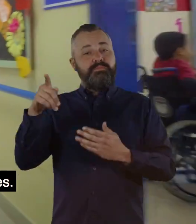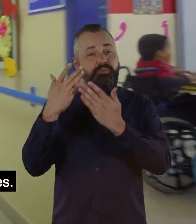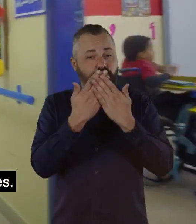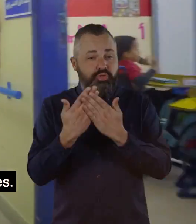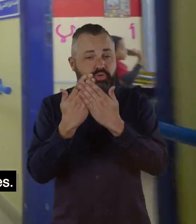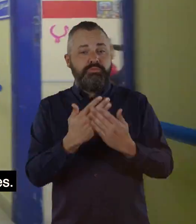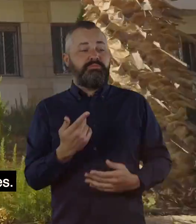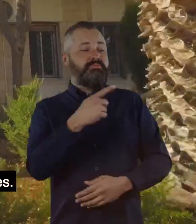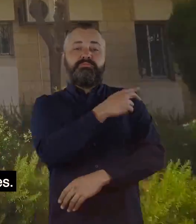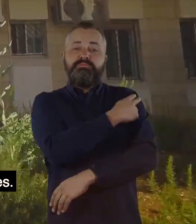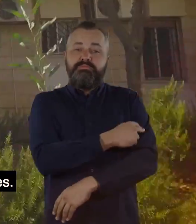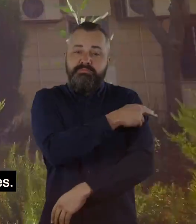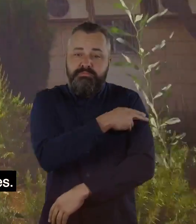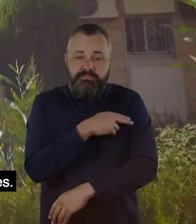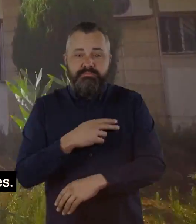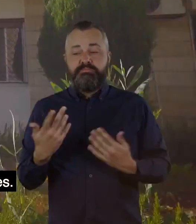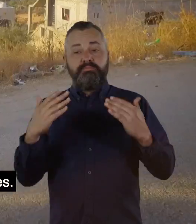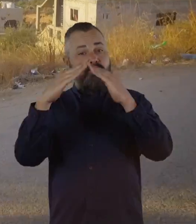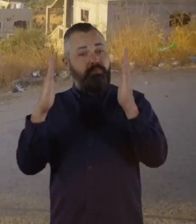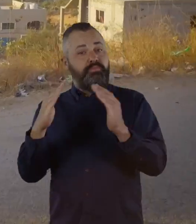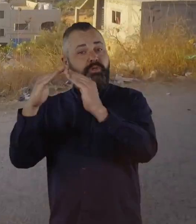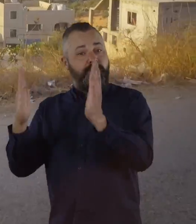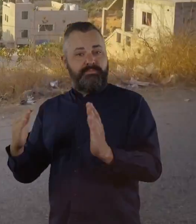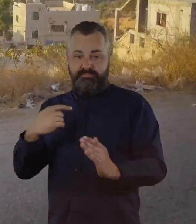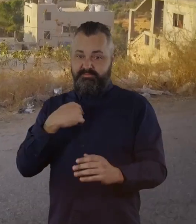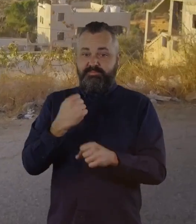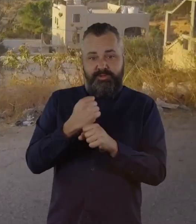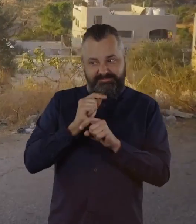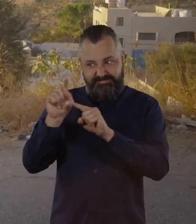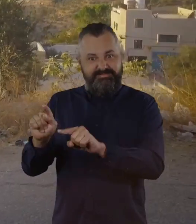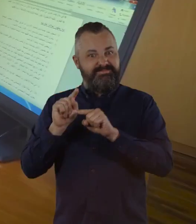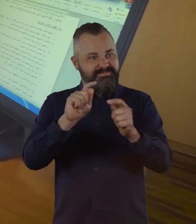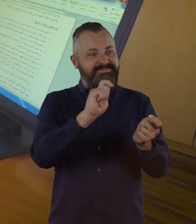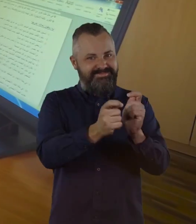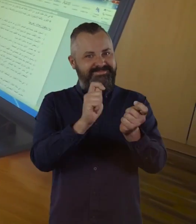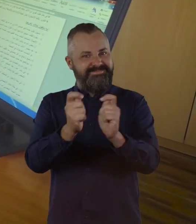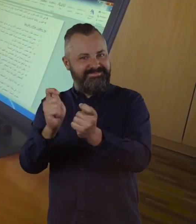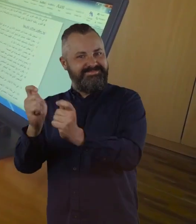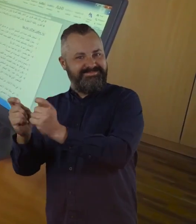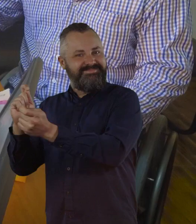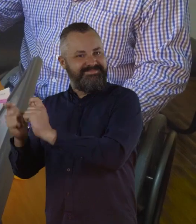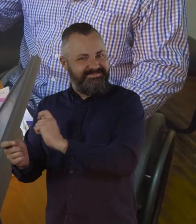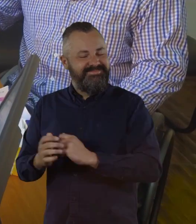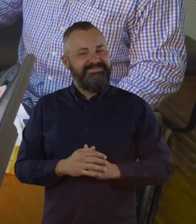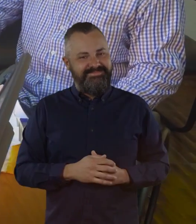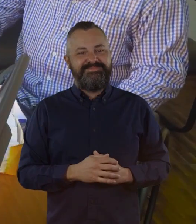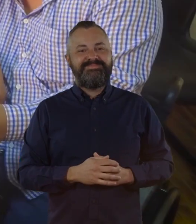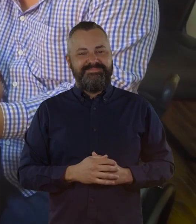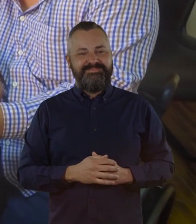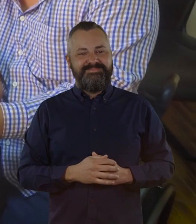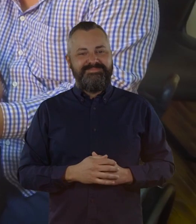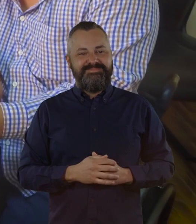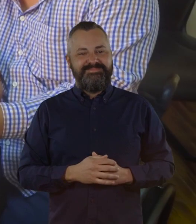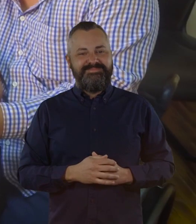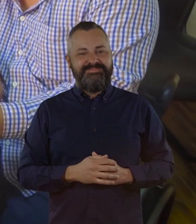schools, medical facilities, even homes, we do these alterations. He approaches closer to one of the sandstone buildings